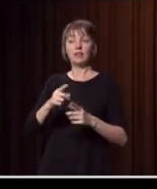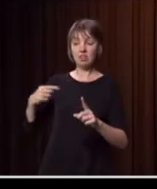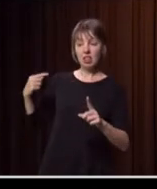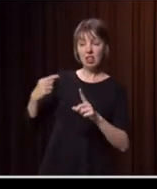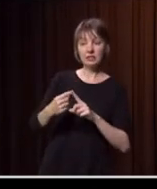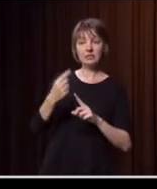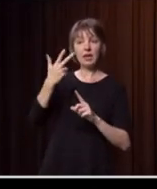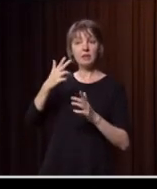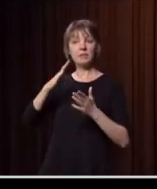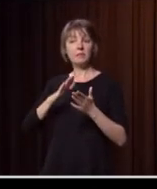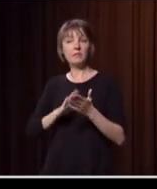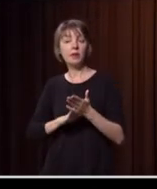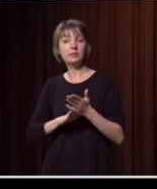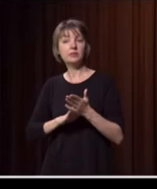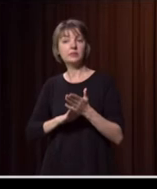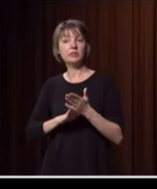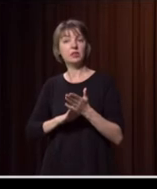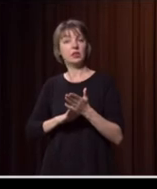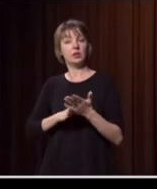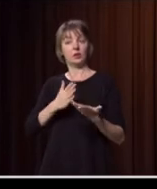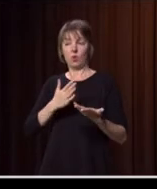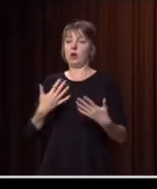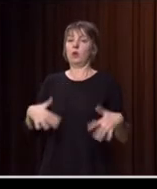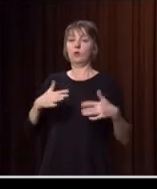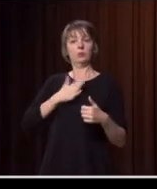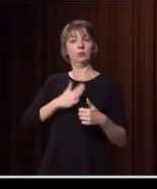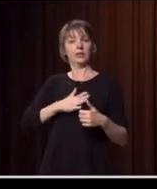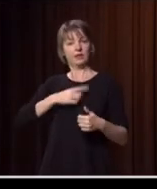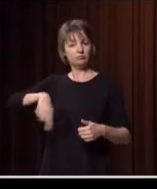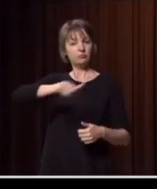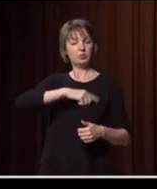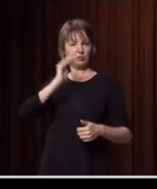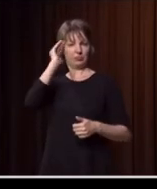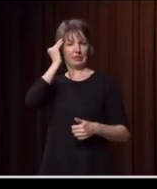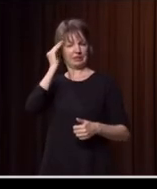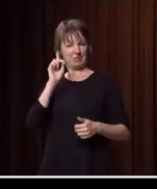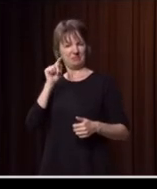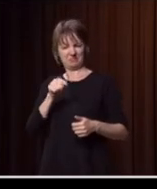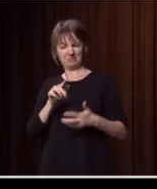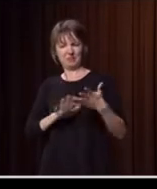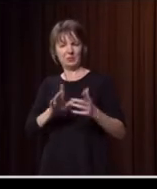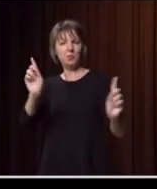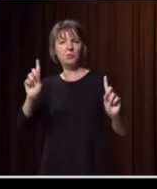months seems to have called on us to be resilient. But what does it really mean? What is resilience now?